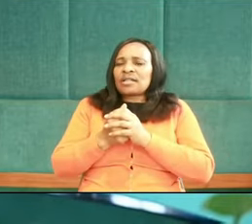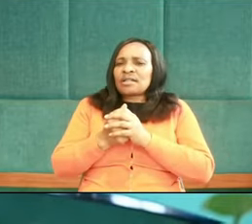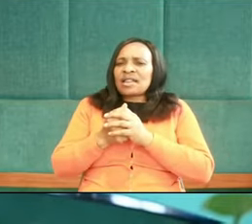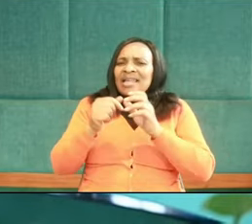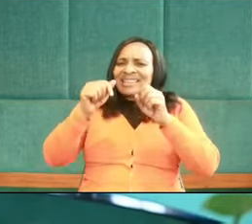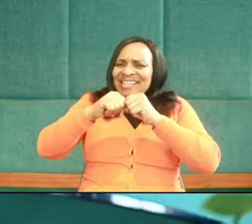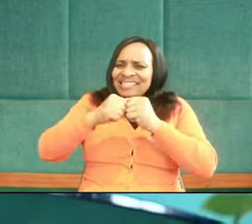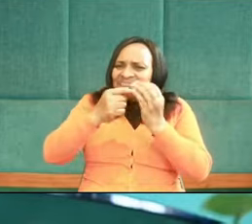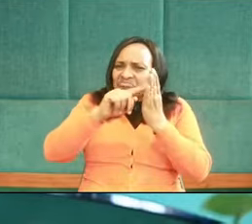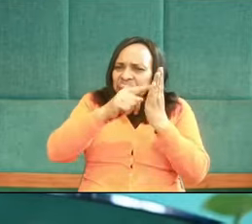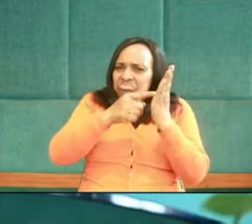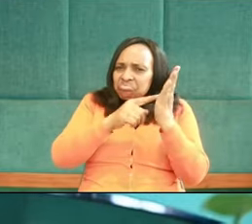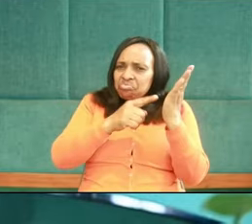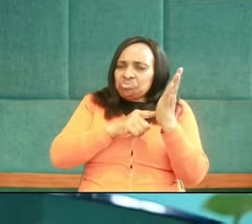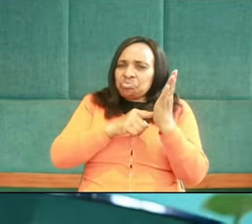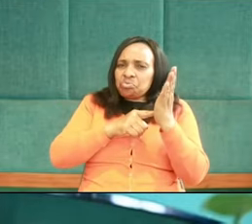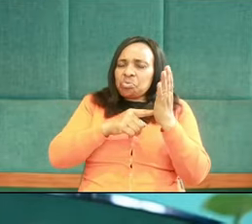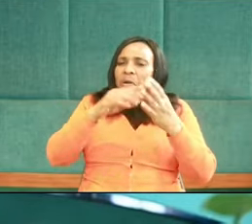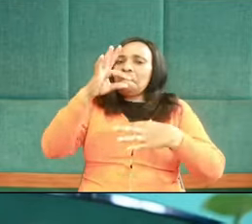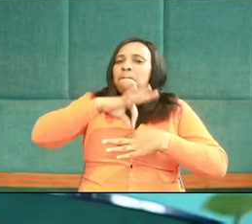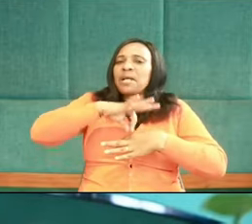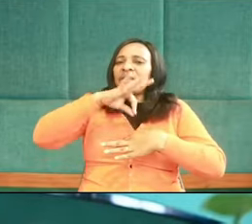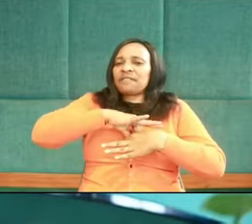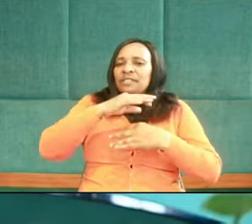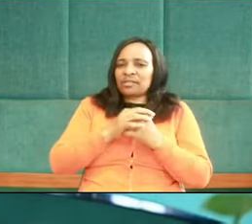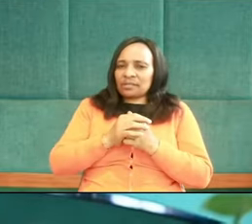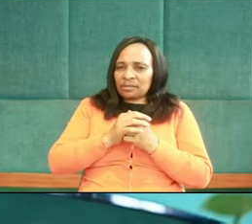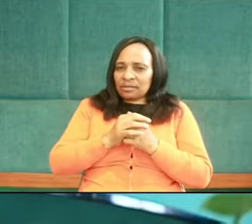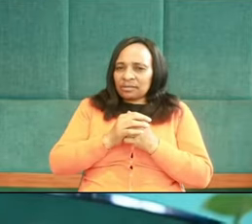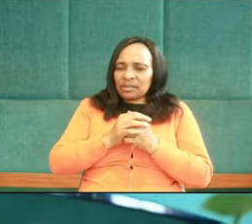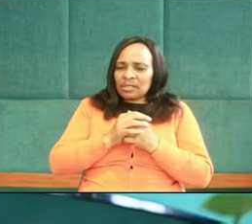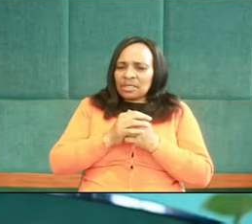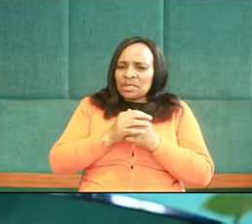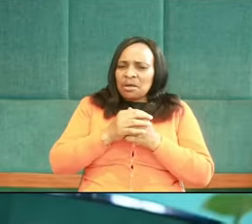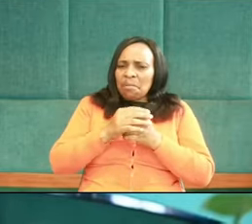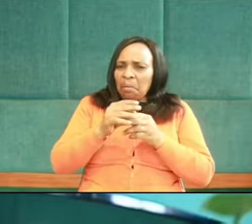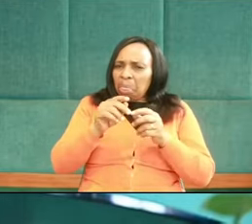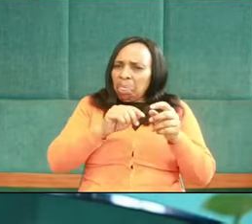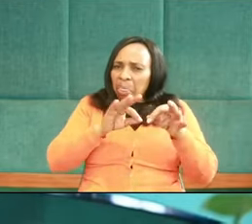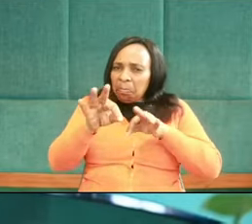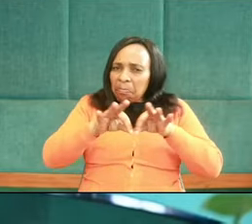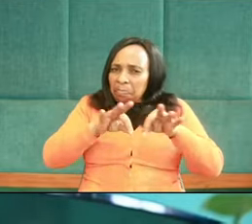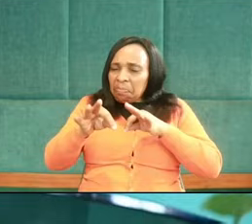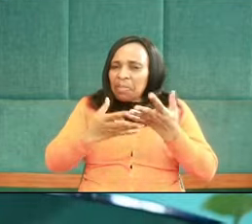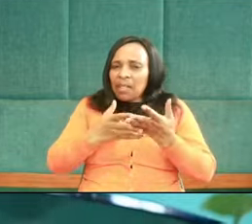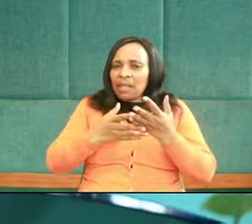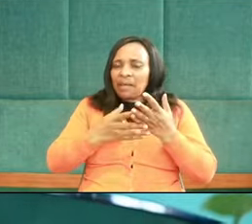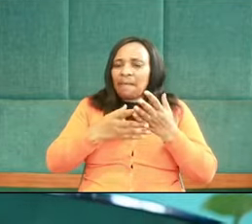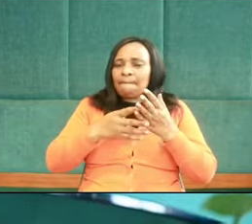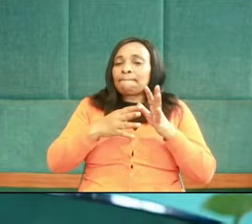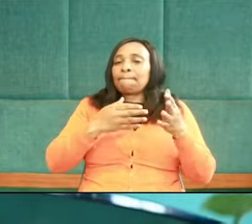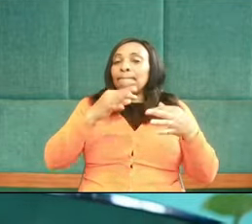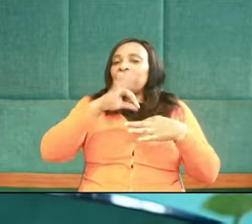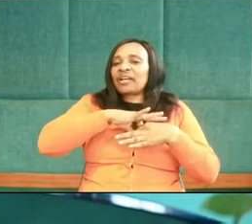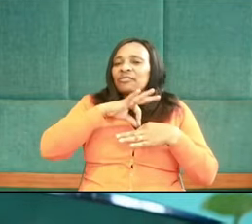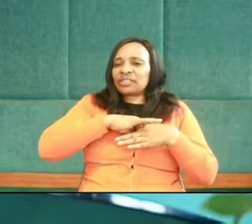prescribed priorities. Prescribed priorities. Let's look at the first part of the text. Come with